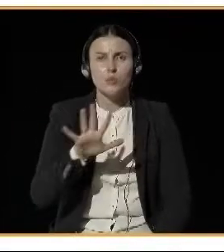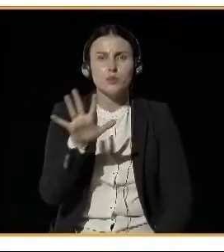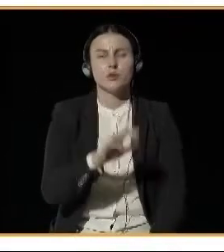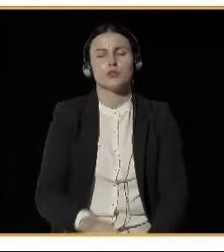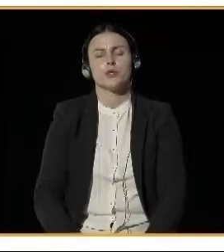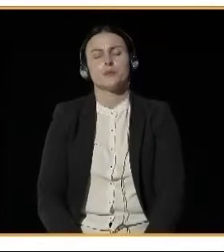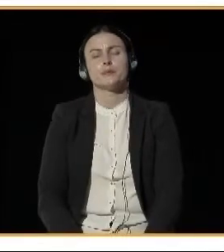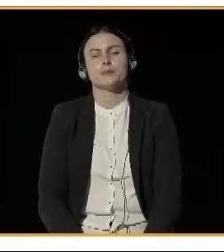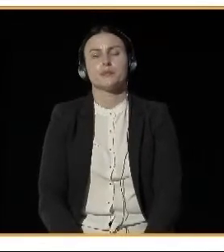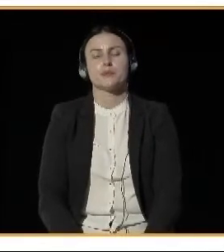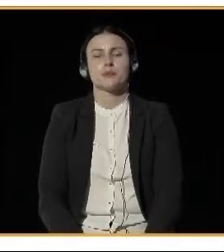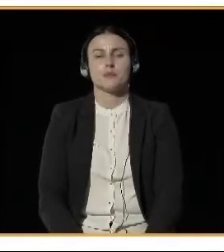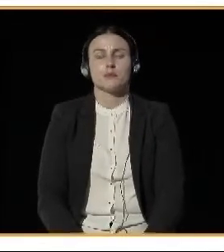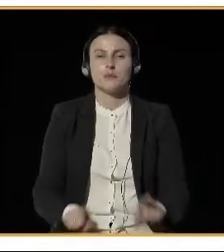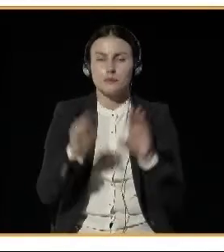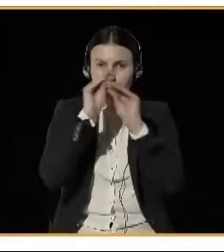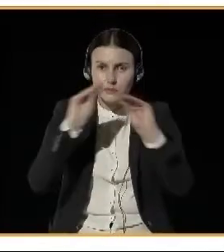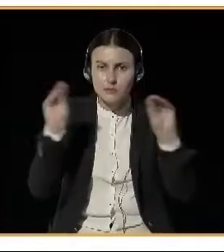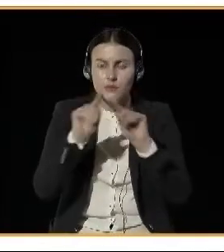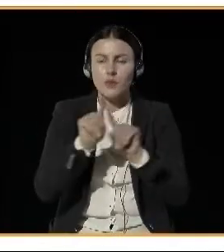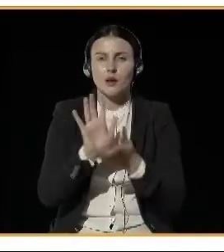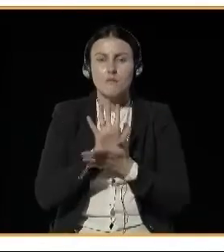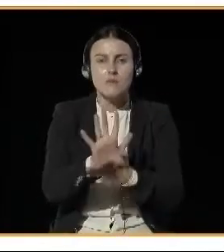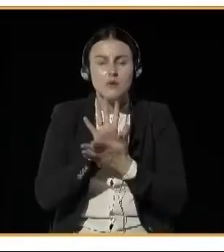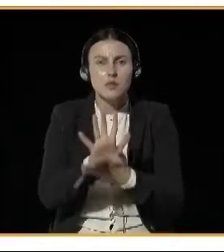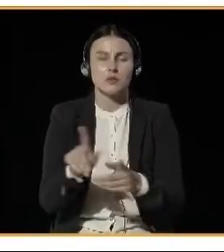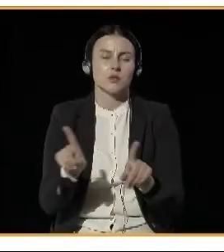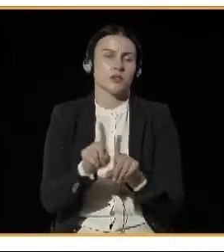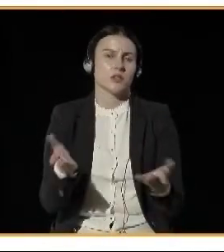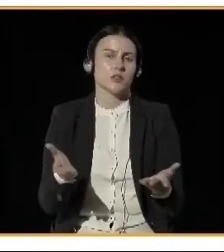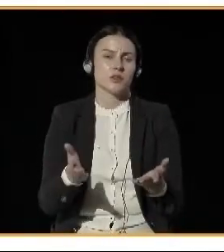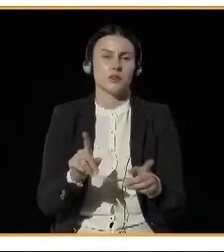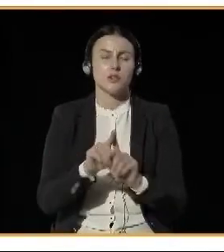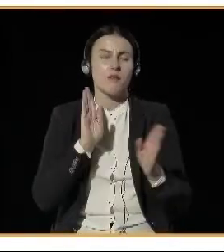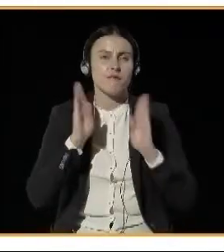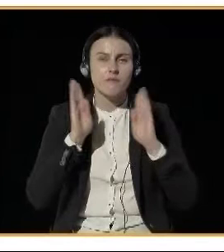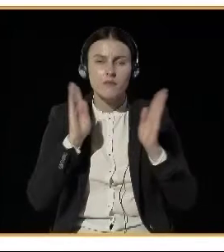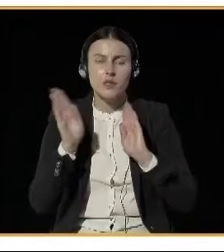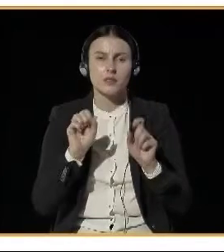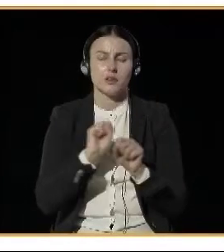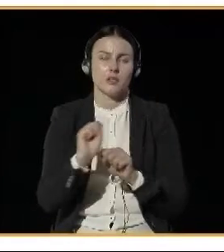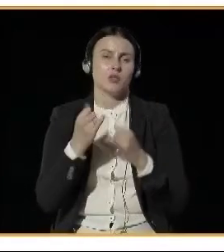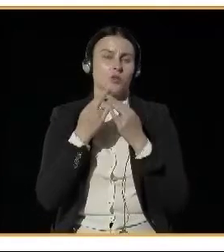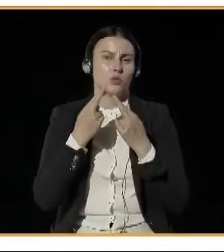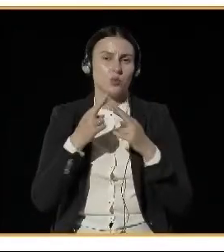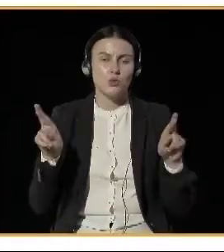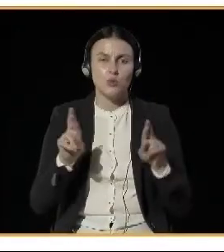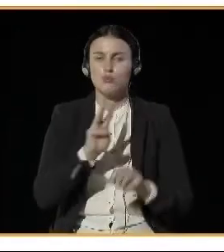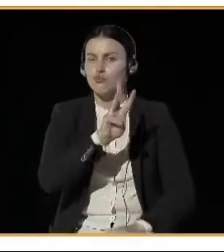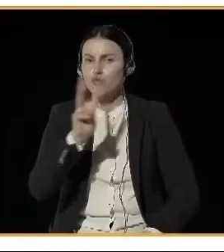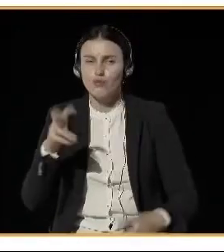on the city website and Facebook pages. Then there is dust biting where we spray magnesium